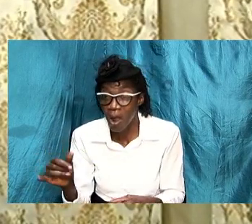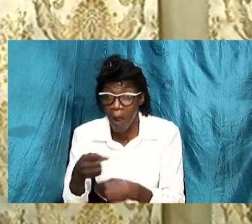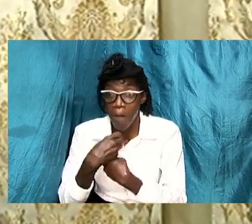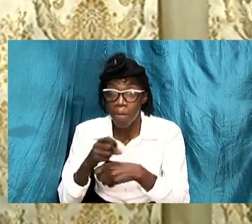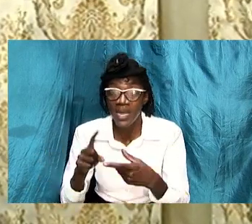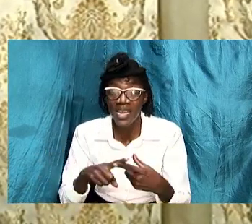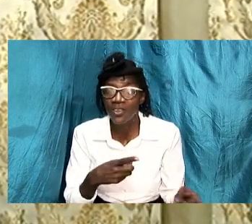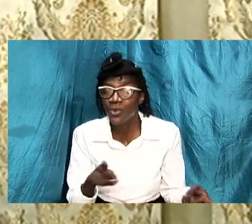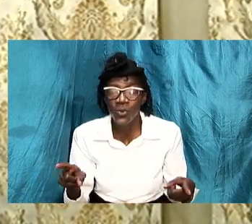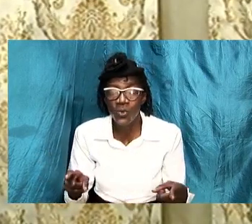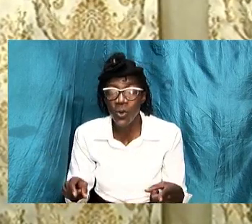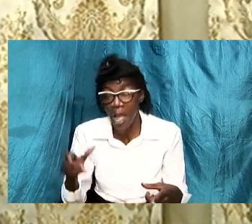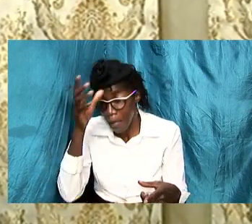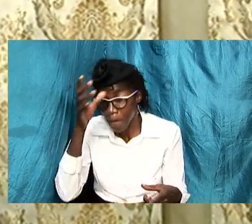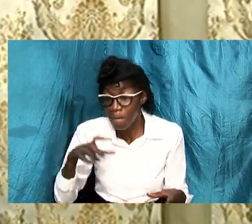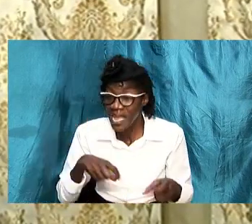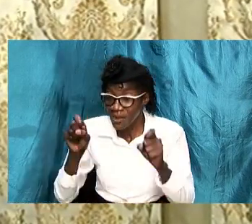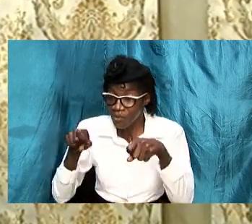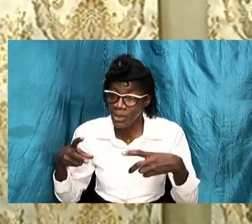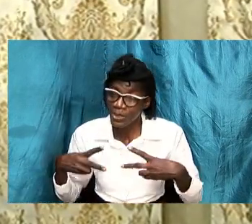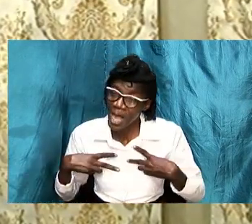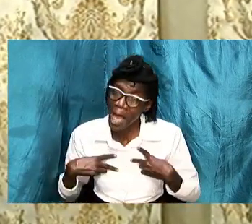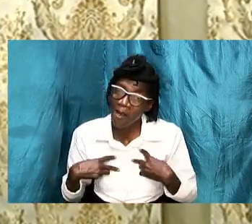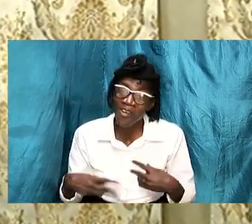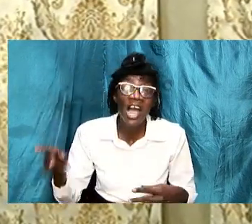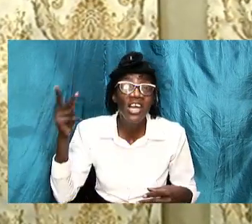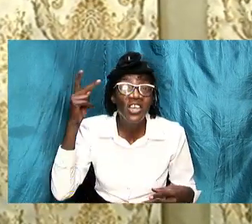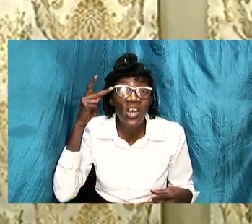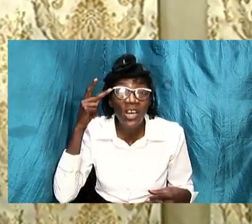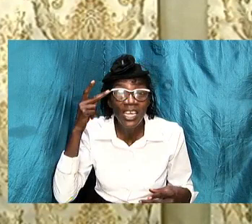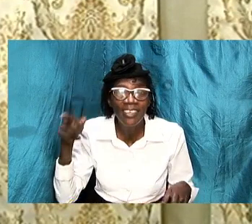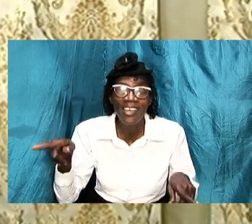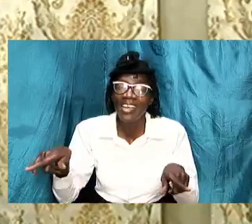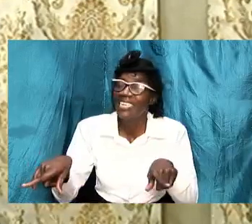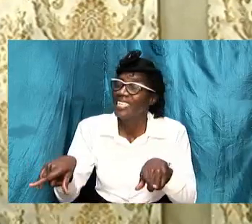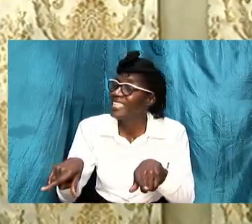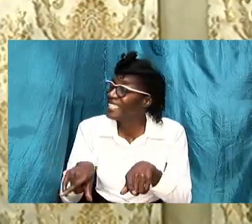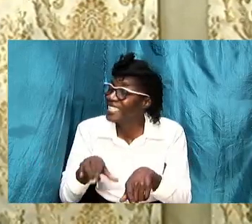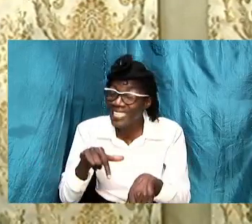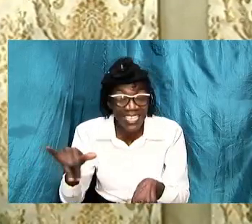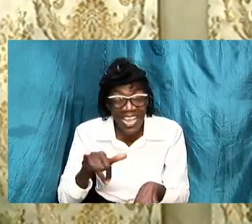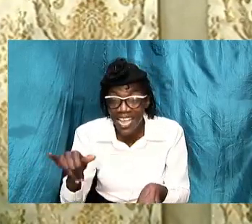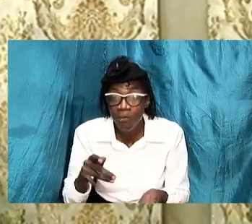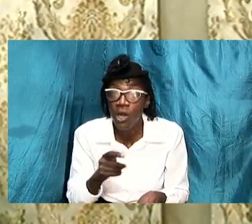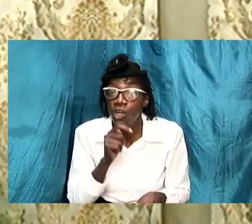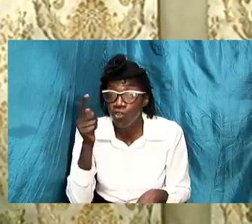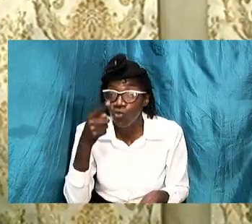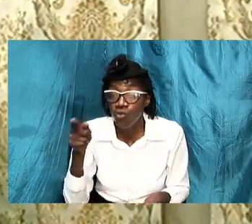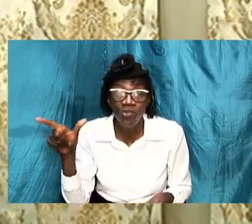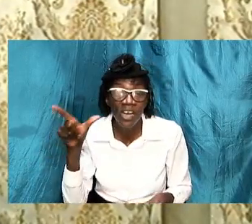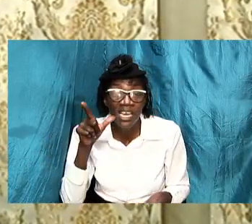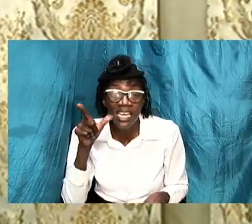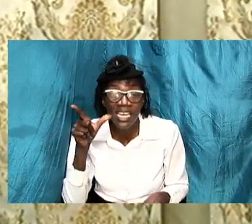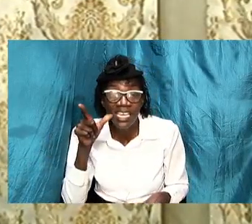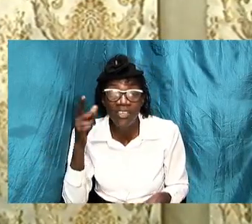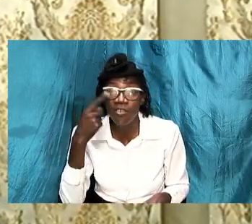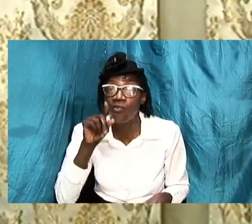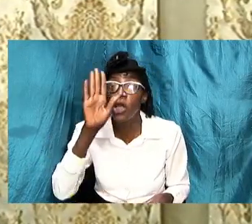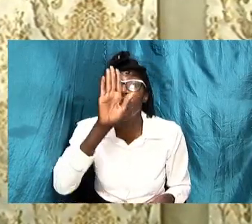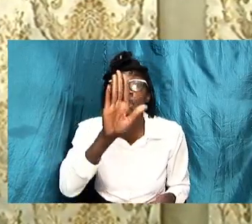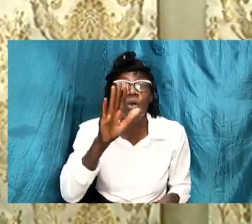must have knowledge and the very same thing is true ladies as it relates to your husband